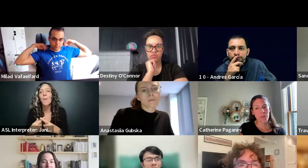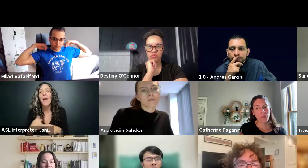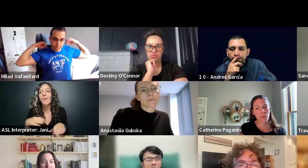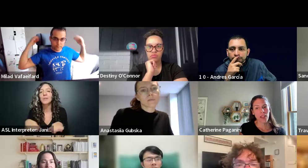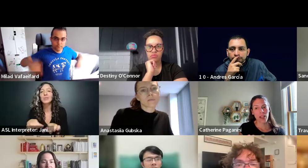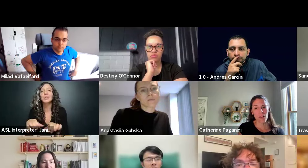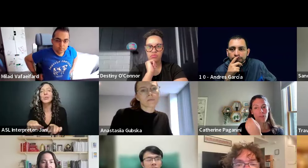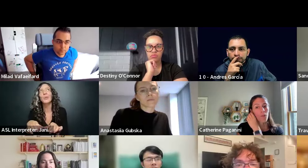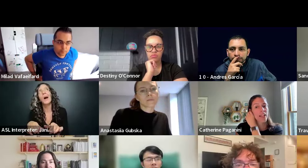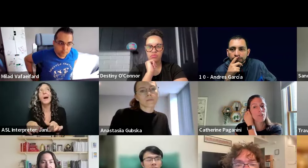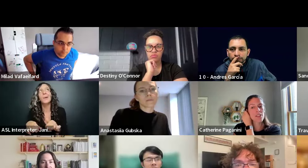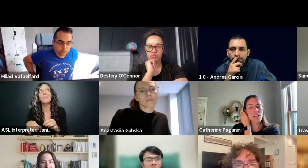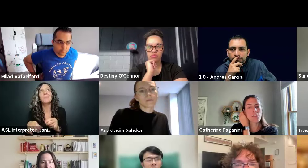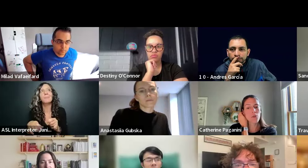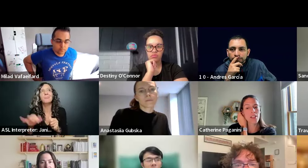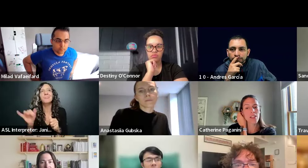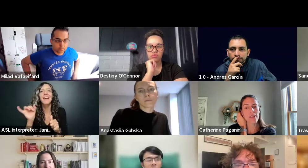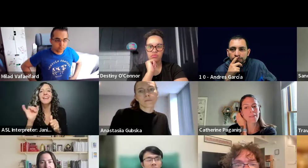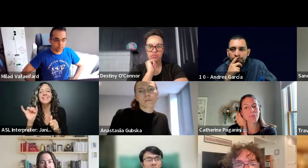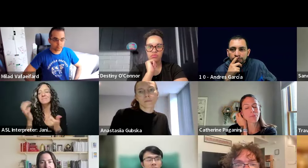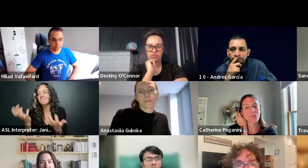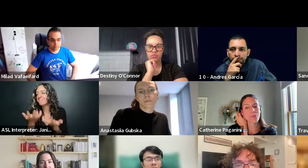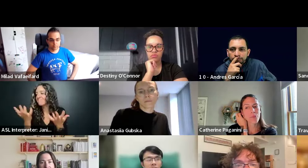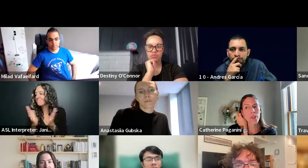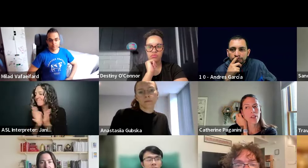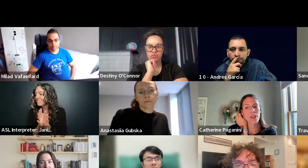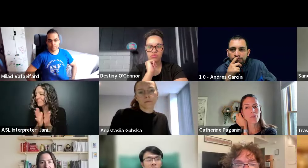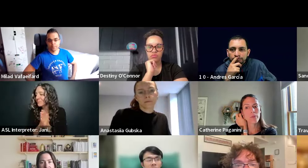a, um, uh, like for instance, for the, um,